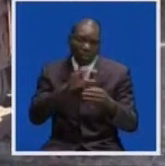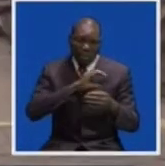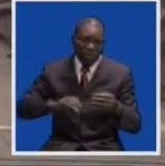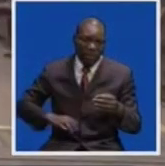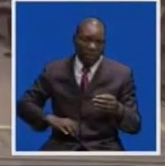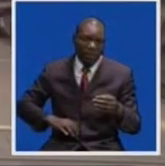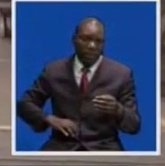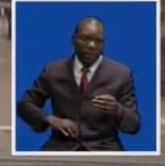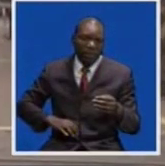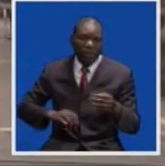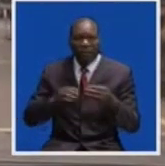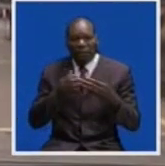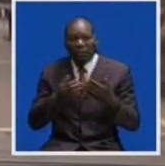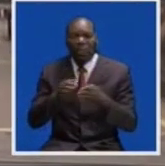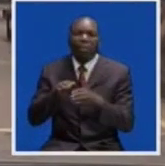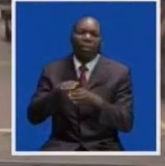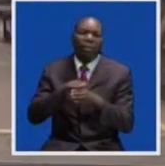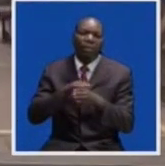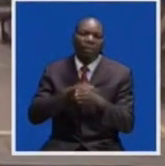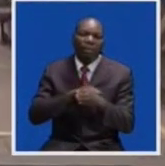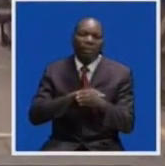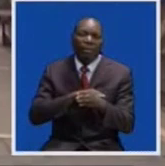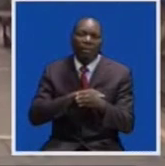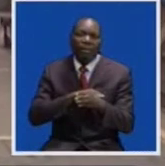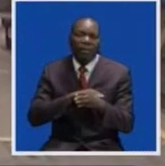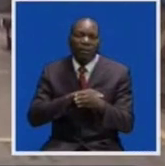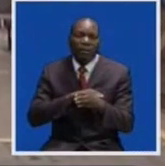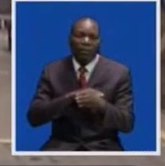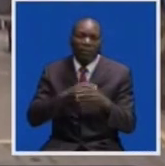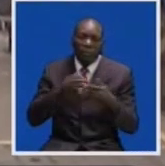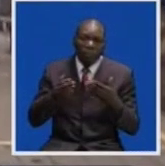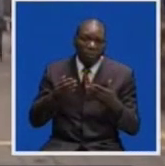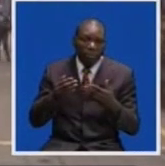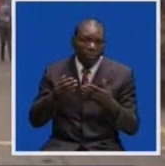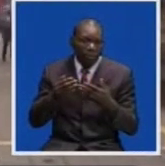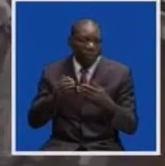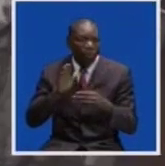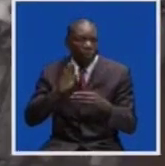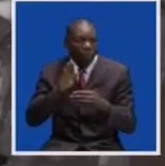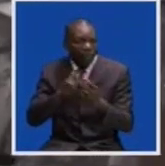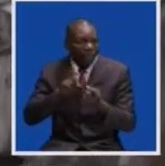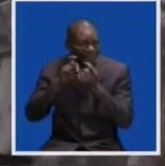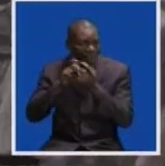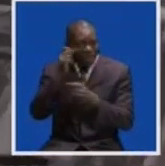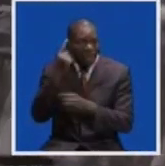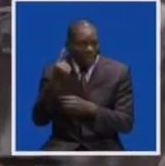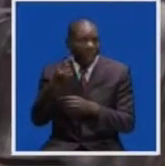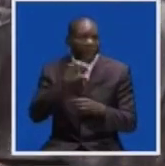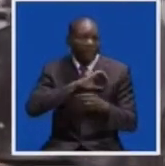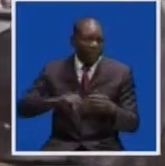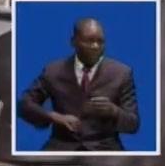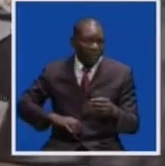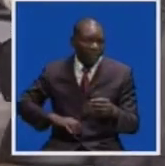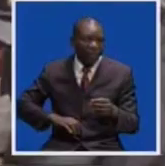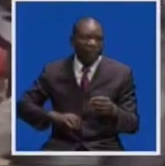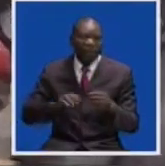roaring stock has become obsolete. In order to appreciate its challenges, the company has organized a